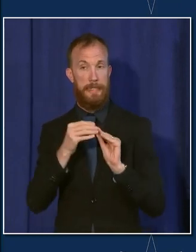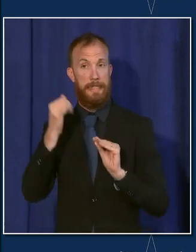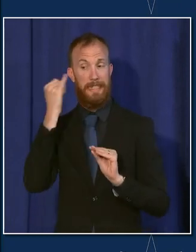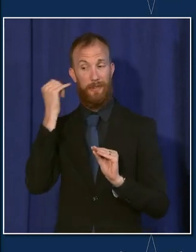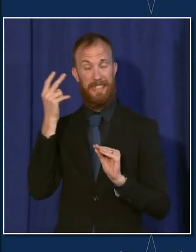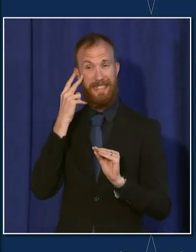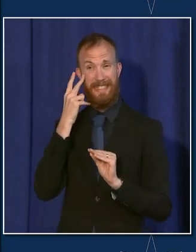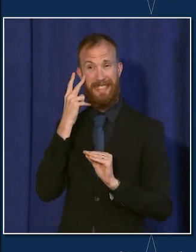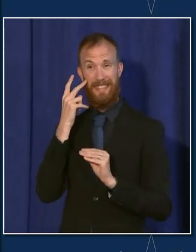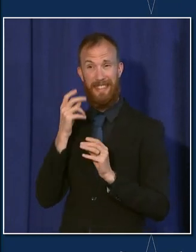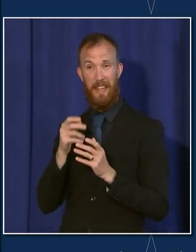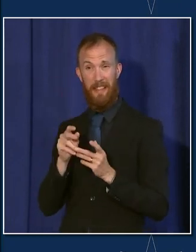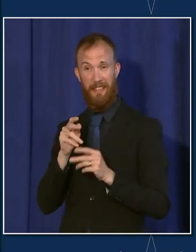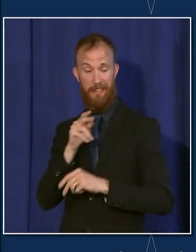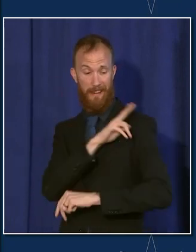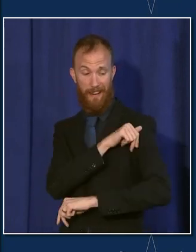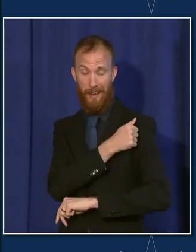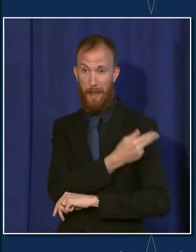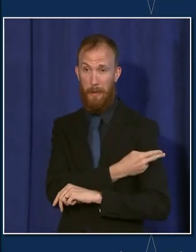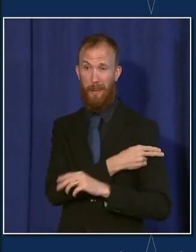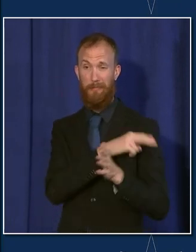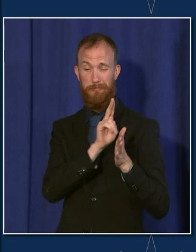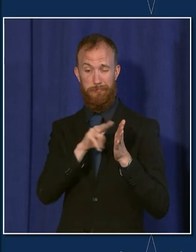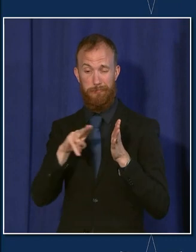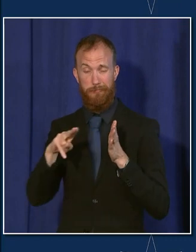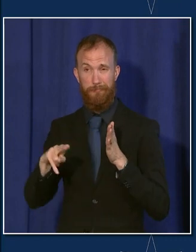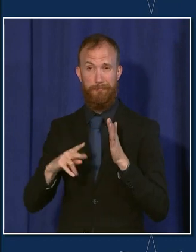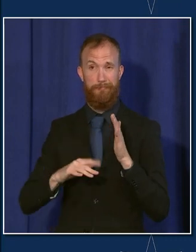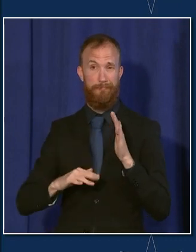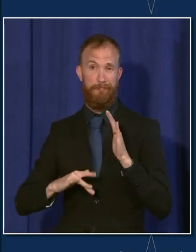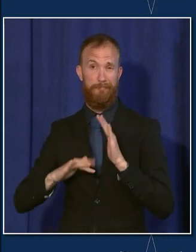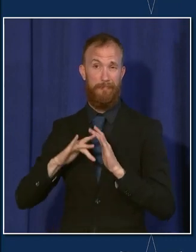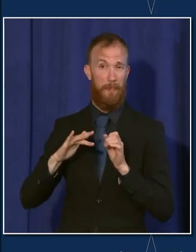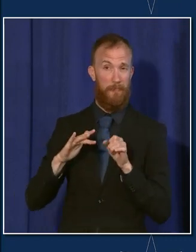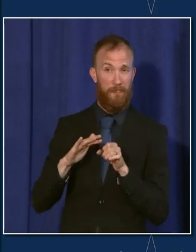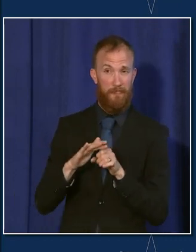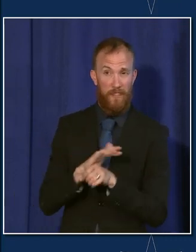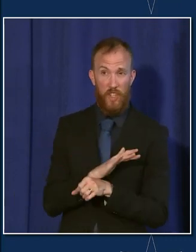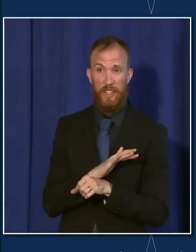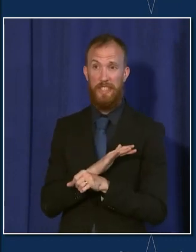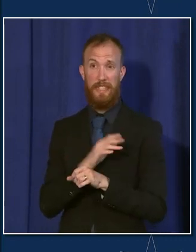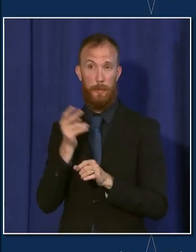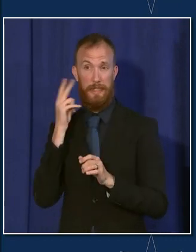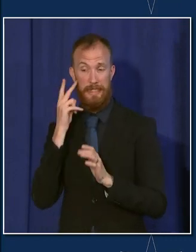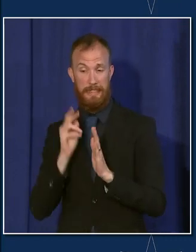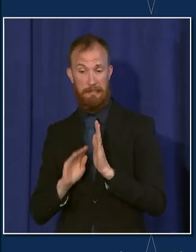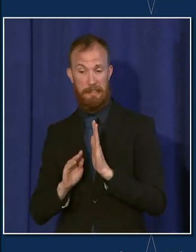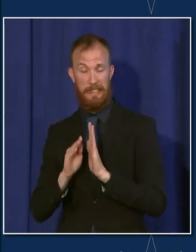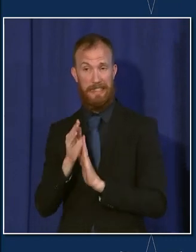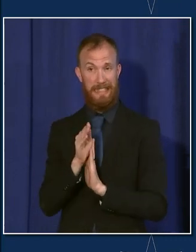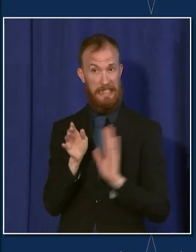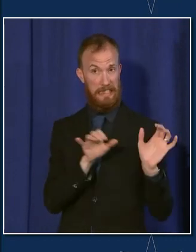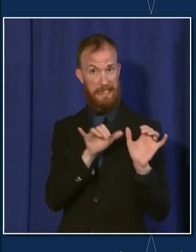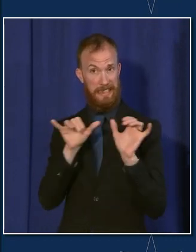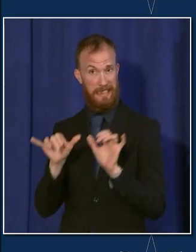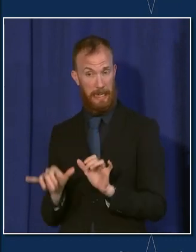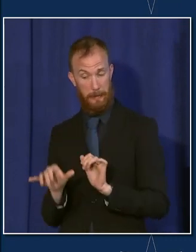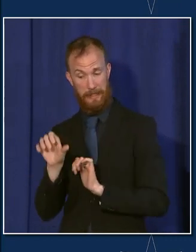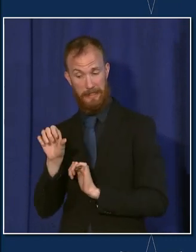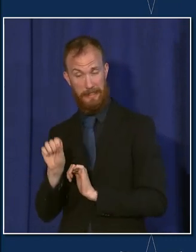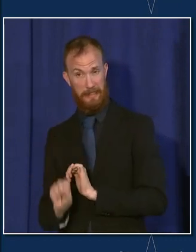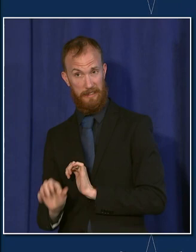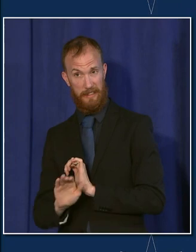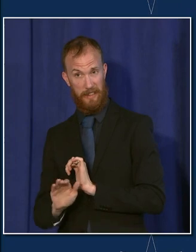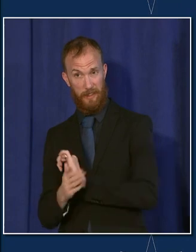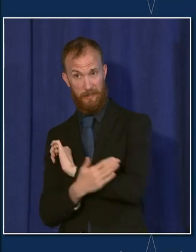those hospital numbers start to move in ways that look untenable, as they have seen in the south, or if we start to see,